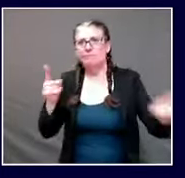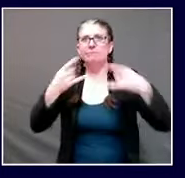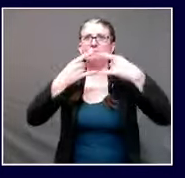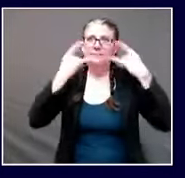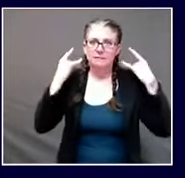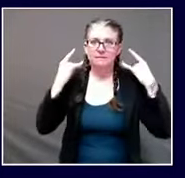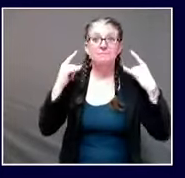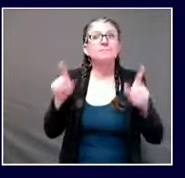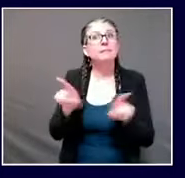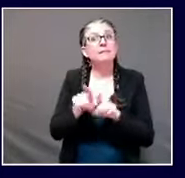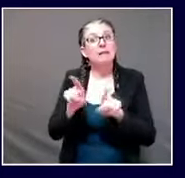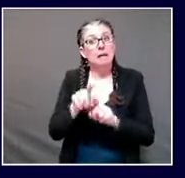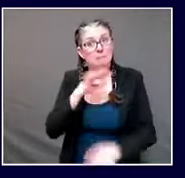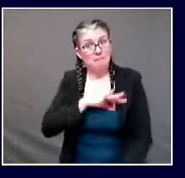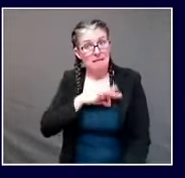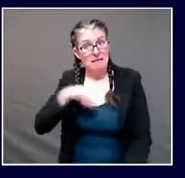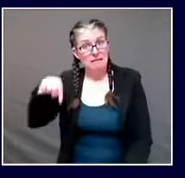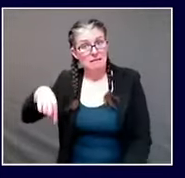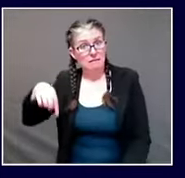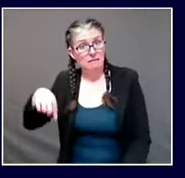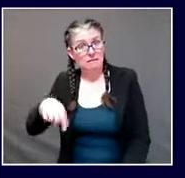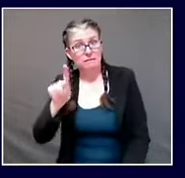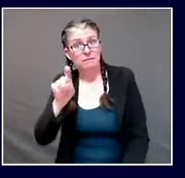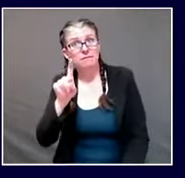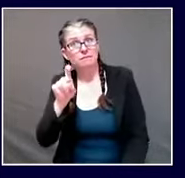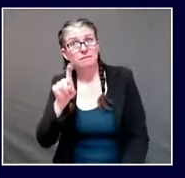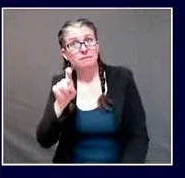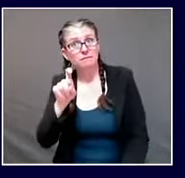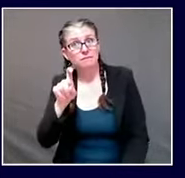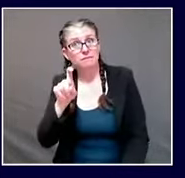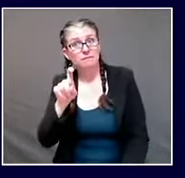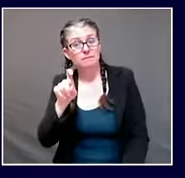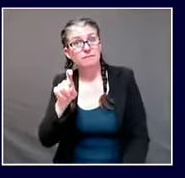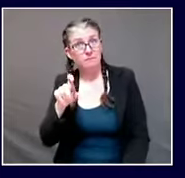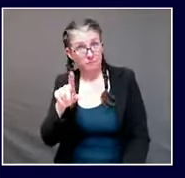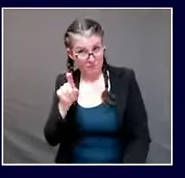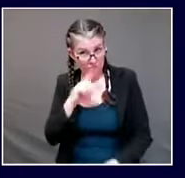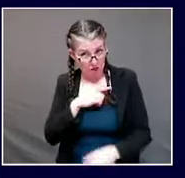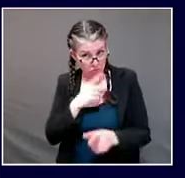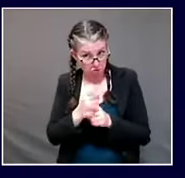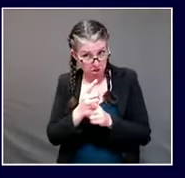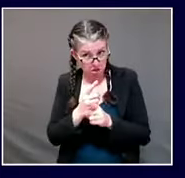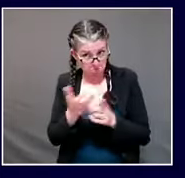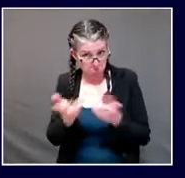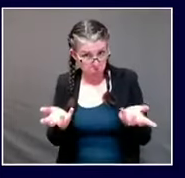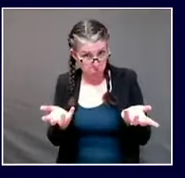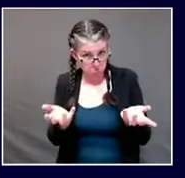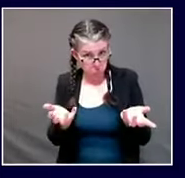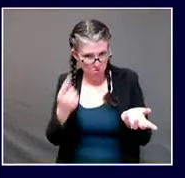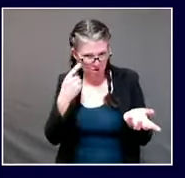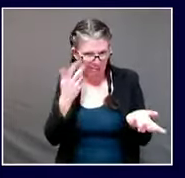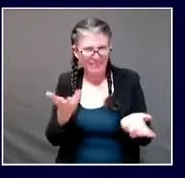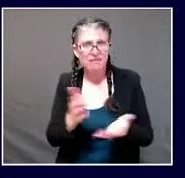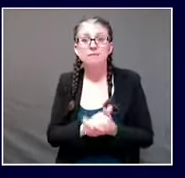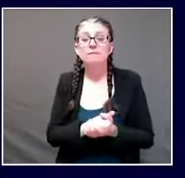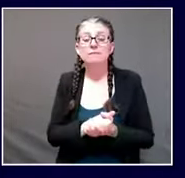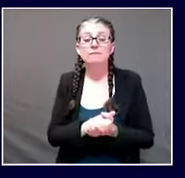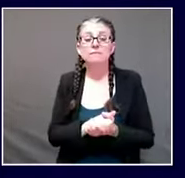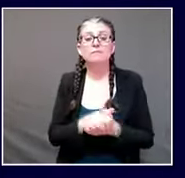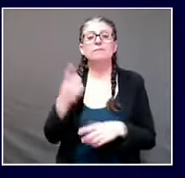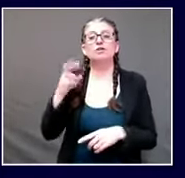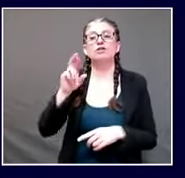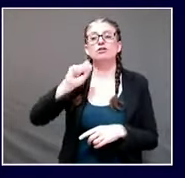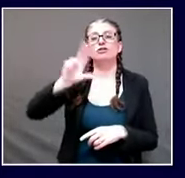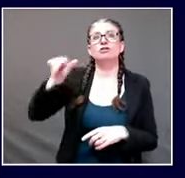for the state of maine where do we where do go from here um you know uh brian i'll just comment on the study